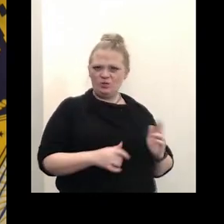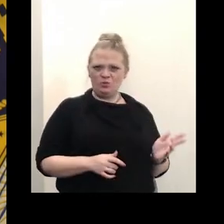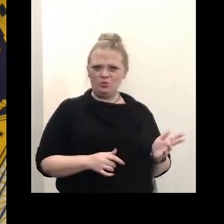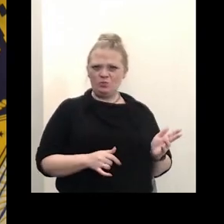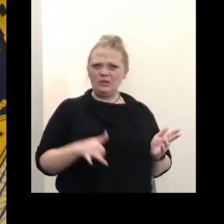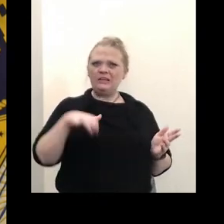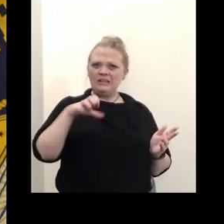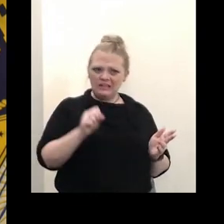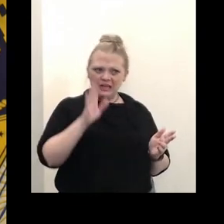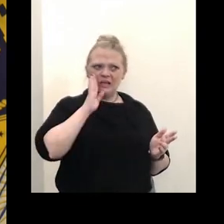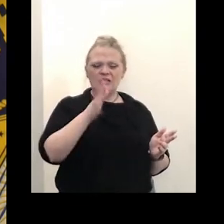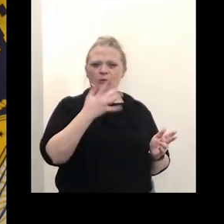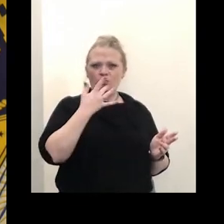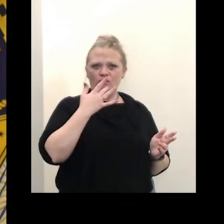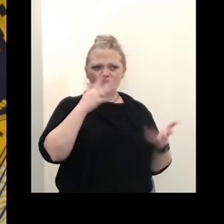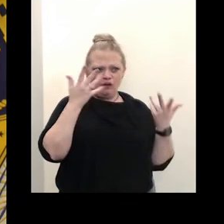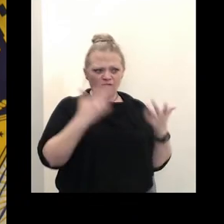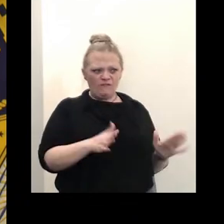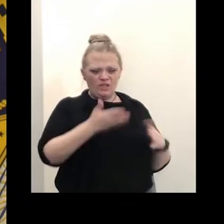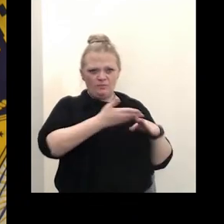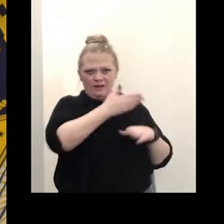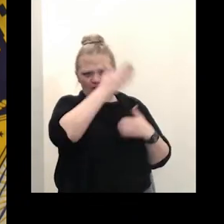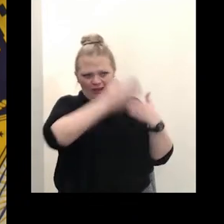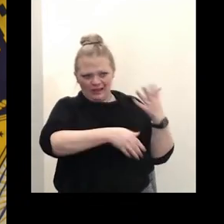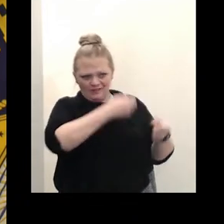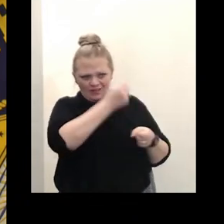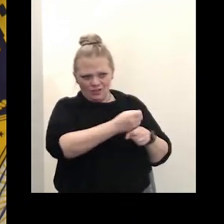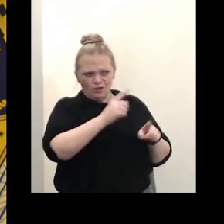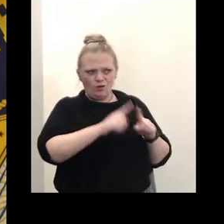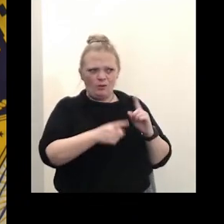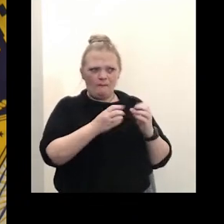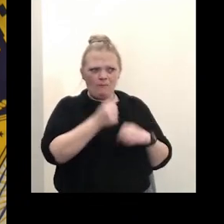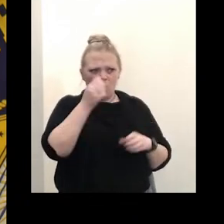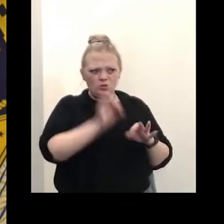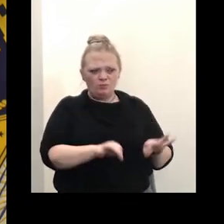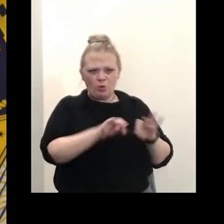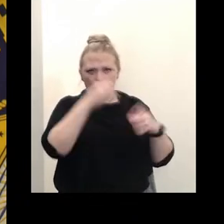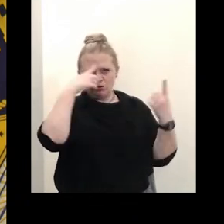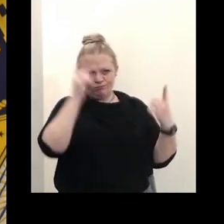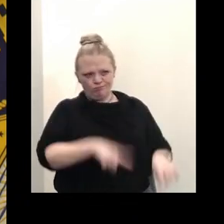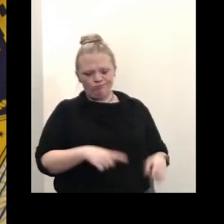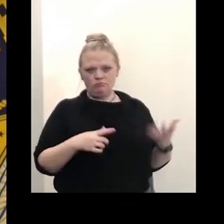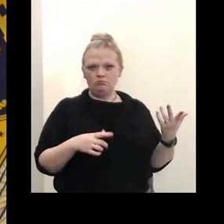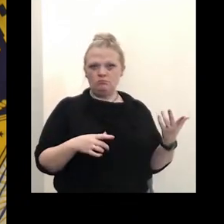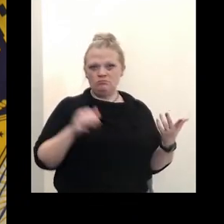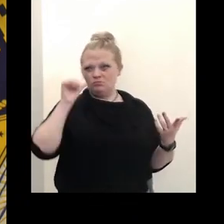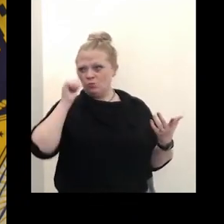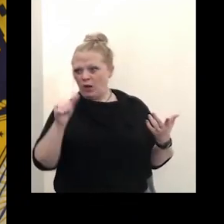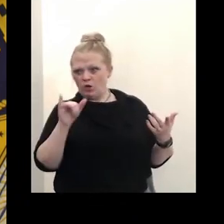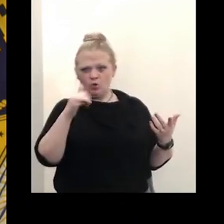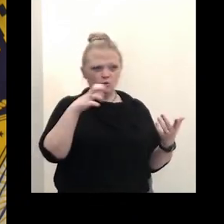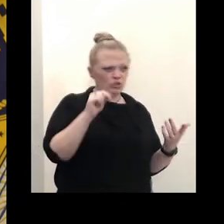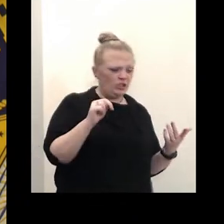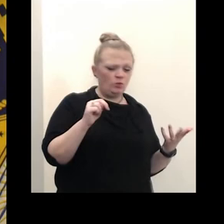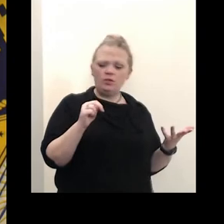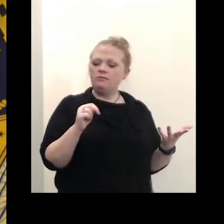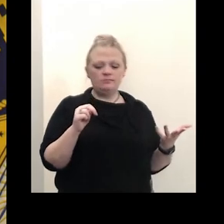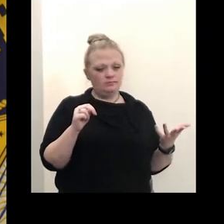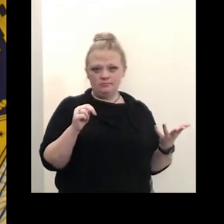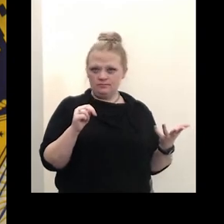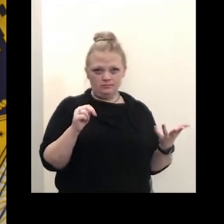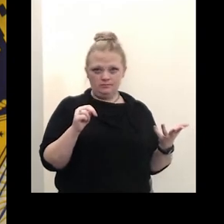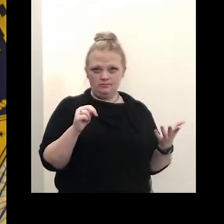like to get it done by the end of the year the most important thing is to get a deal done whether we announce it tomorrow or sometime in january it's to get a deal done